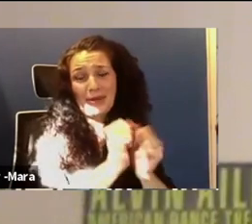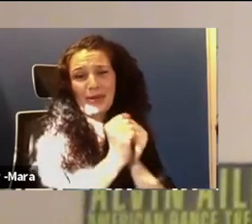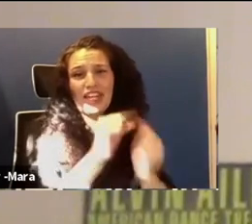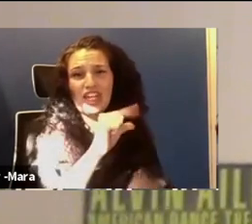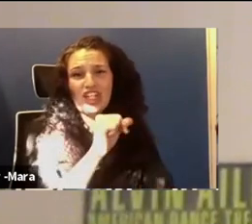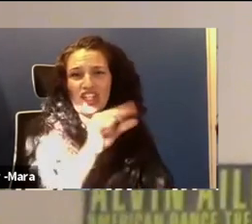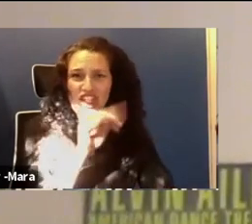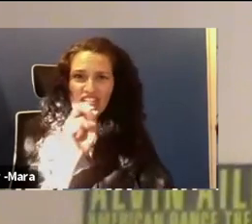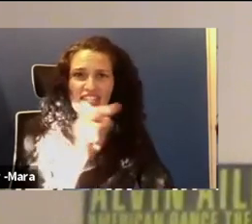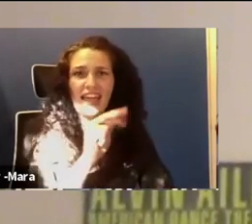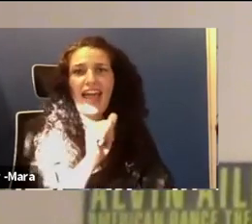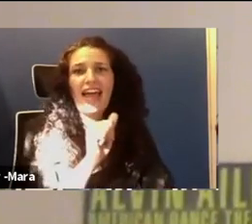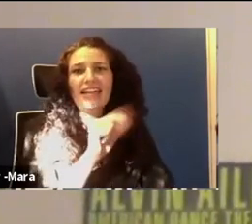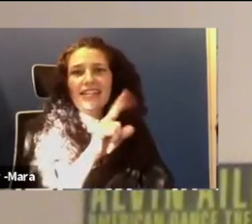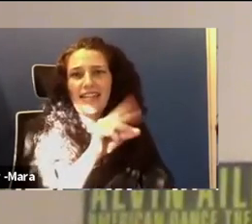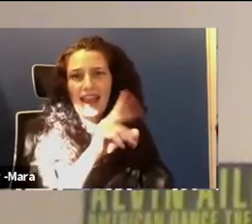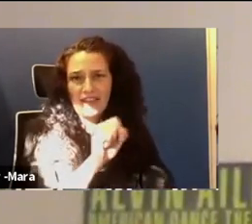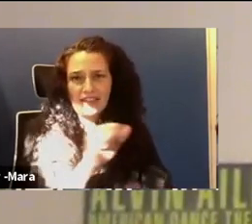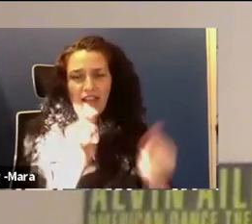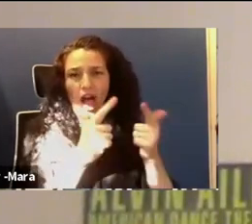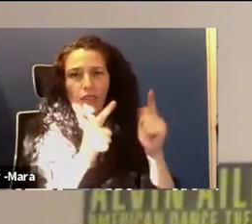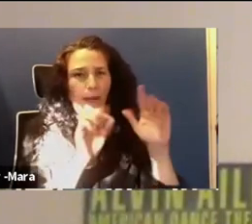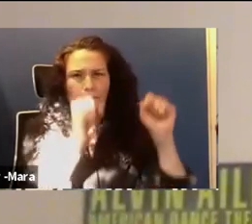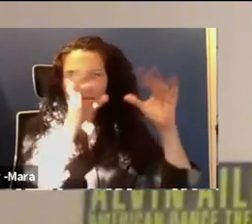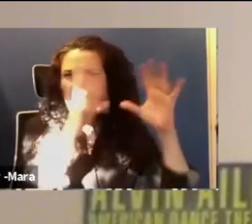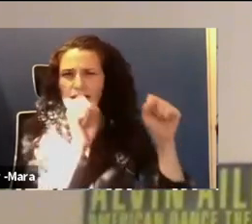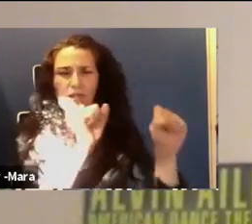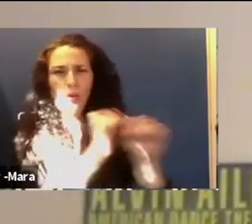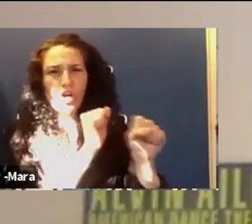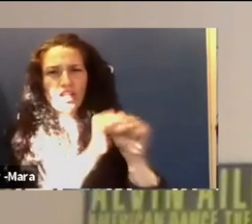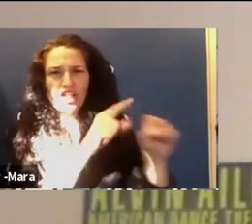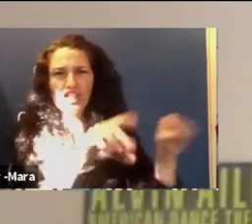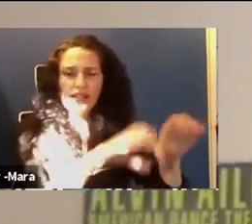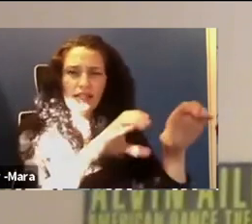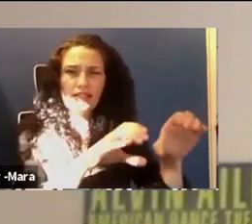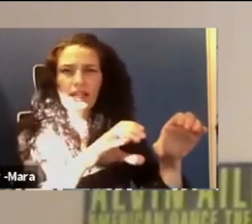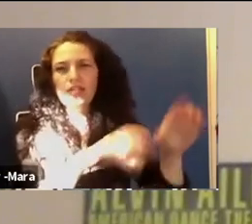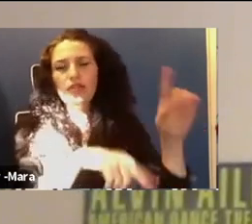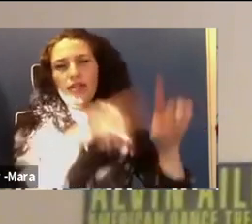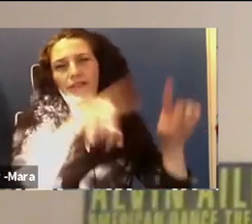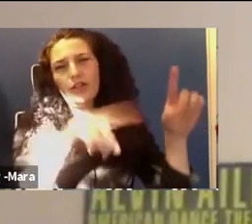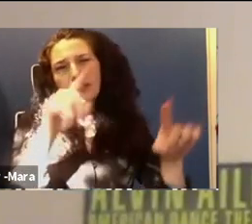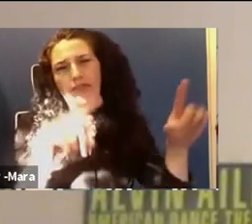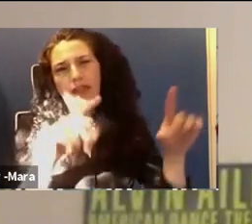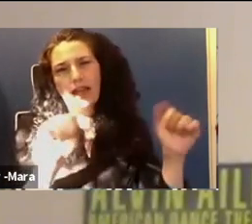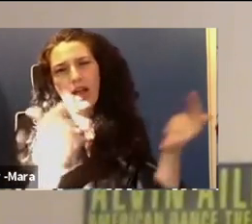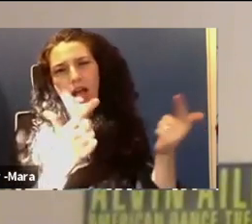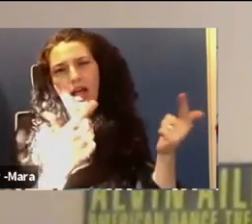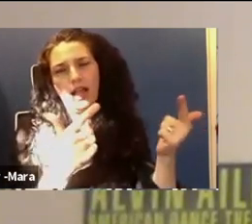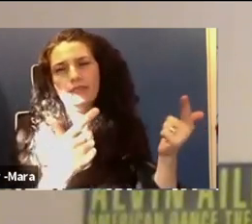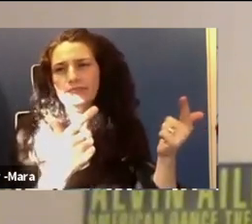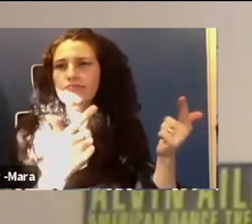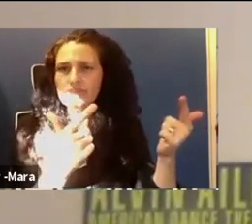she's done on diversifying the face of science and also bringing more spotlights